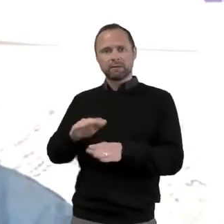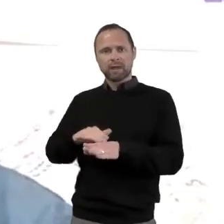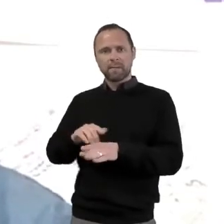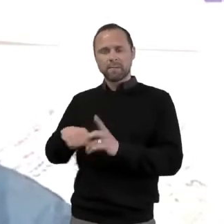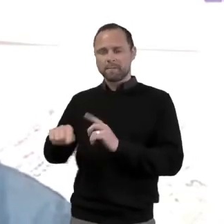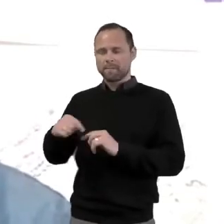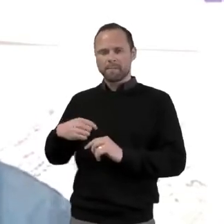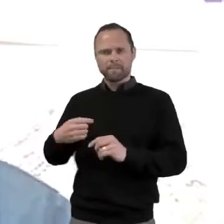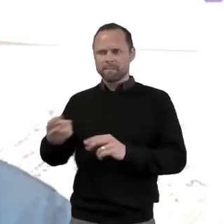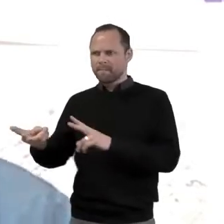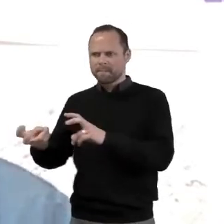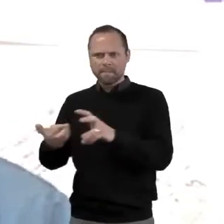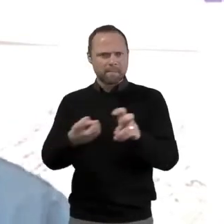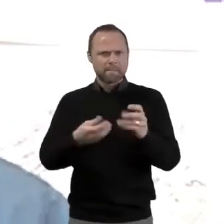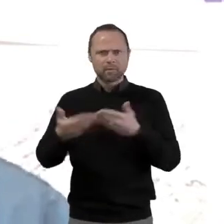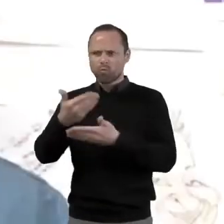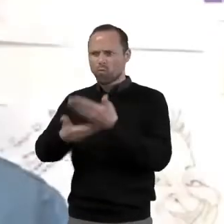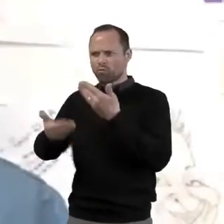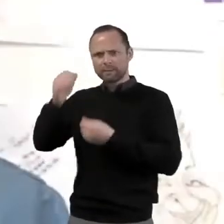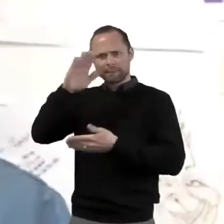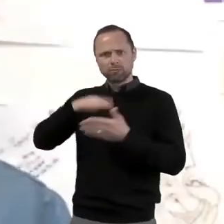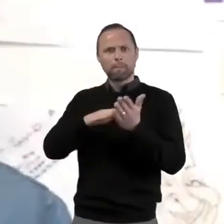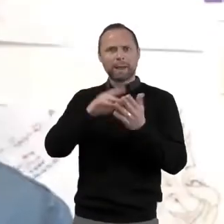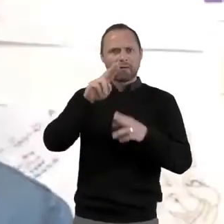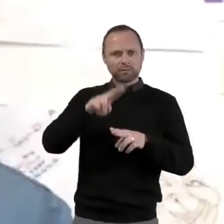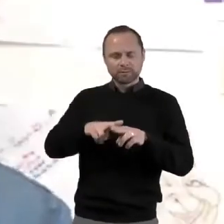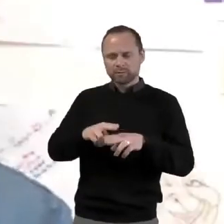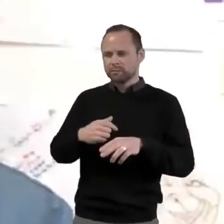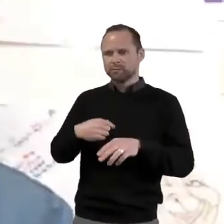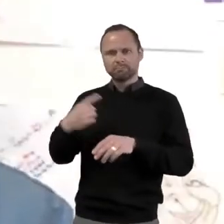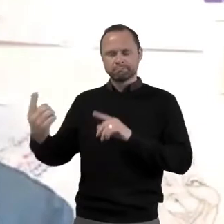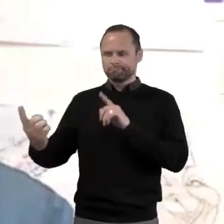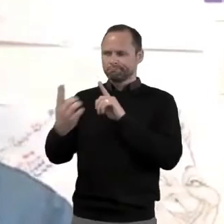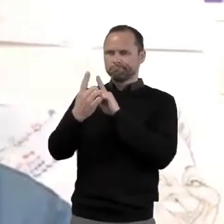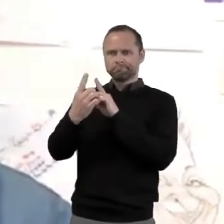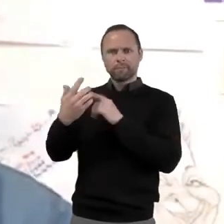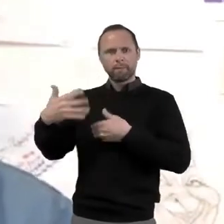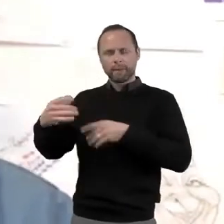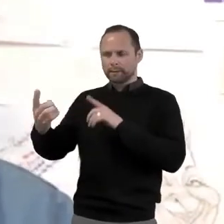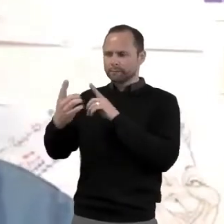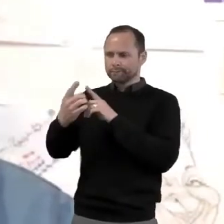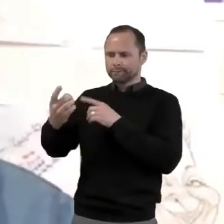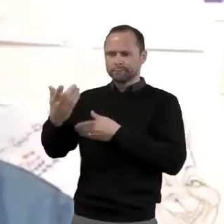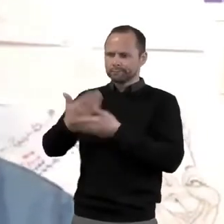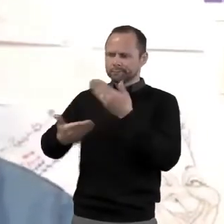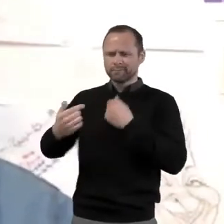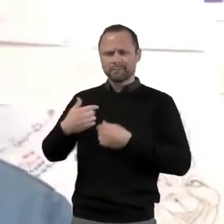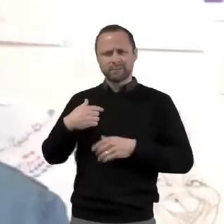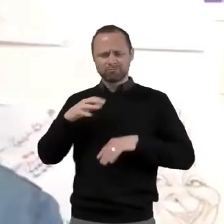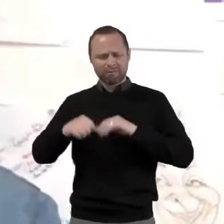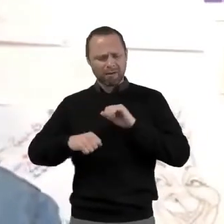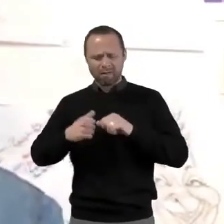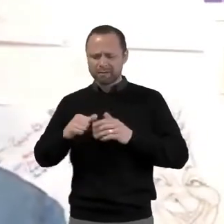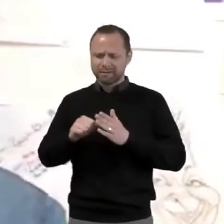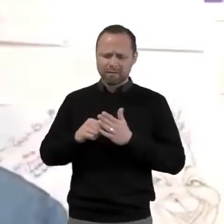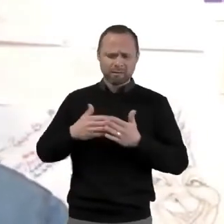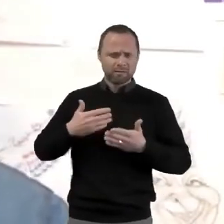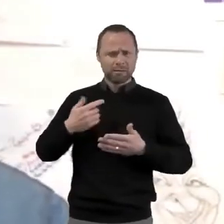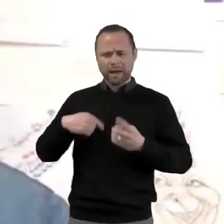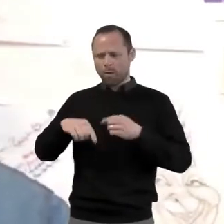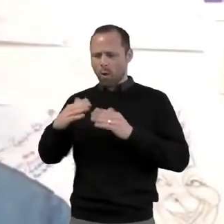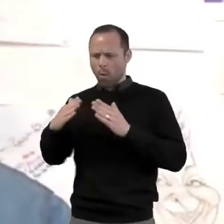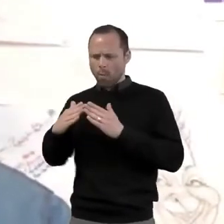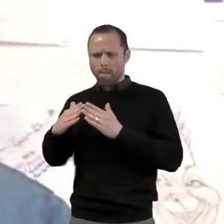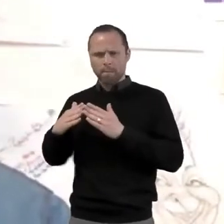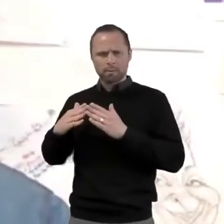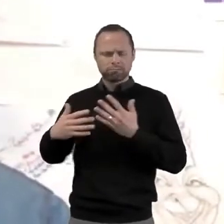stories, so many people, so many parents come up to me and said we're struggling, we're really struggling in our homes, you know.